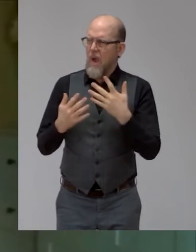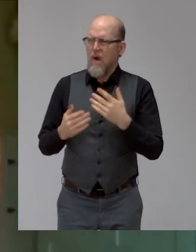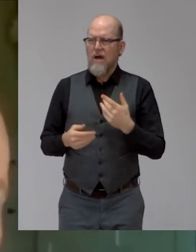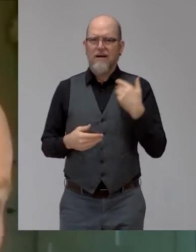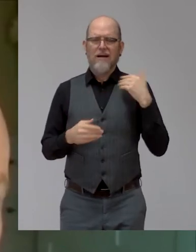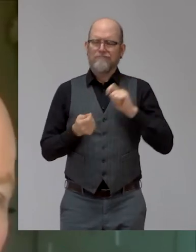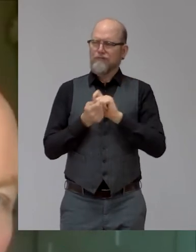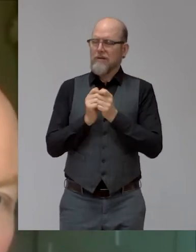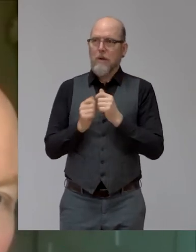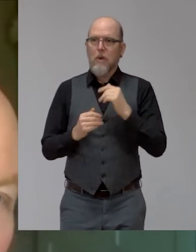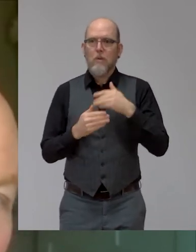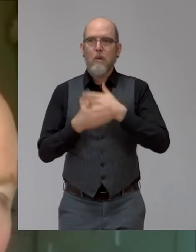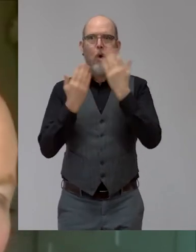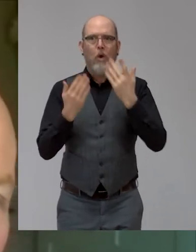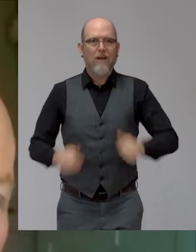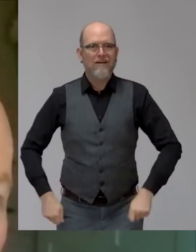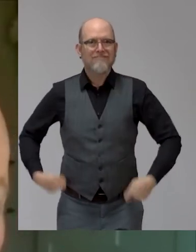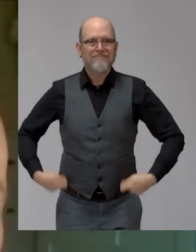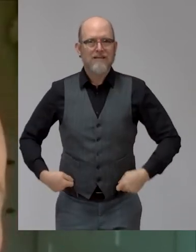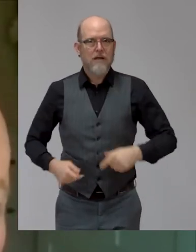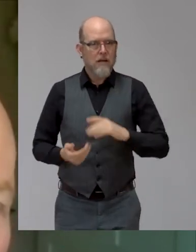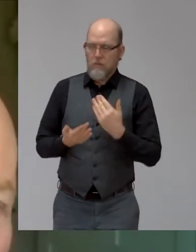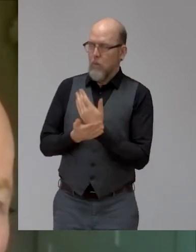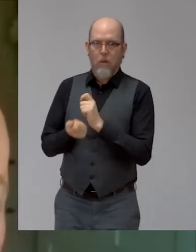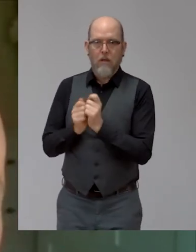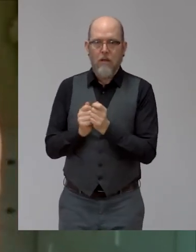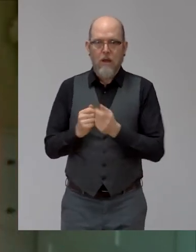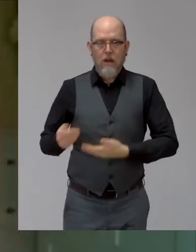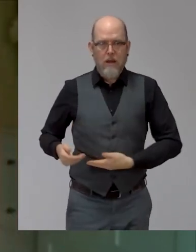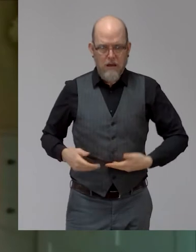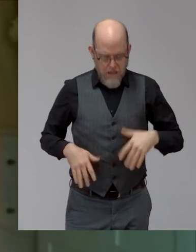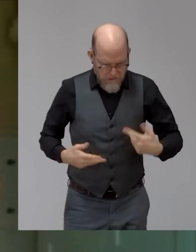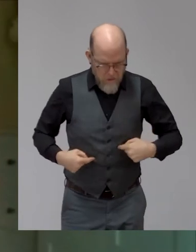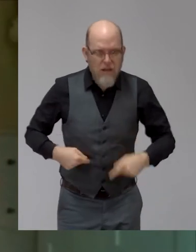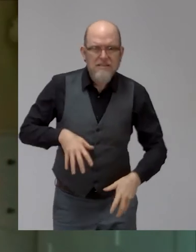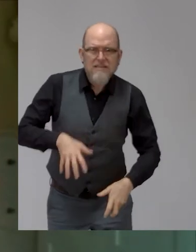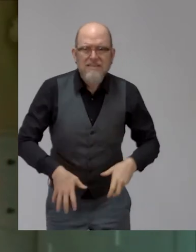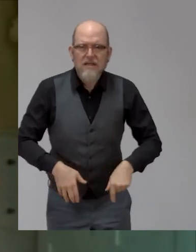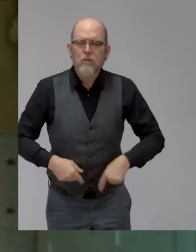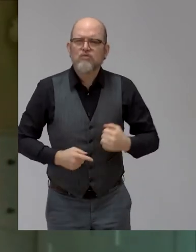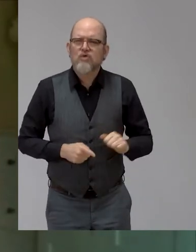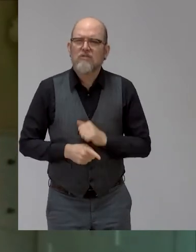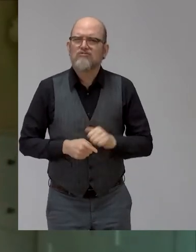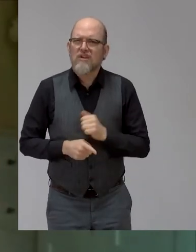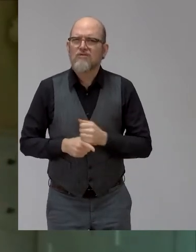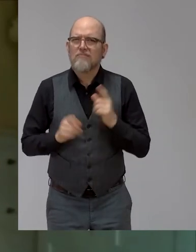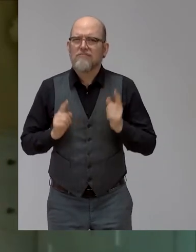things that clearly you need to get control of below your waistline. So, which is pretty tough. So, four and a half